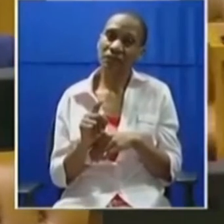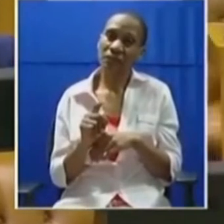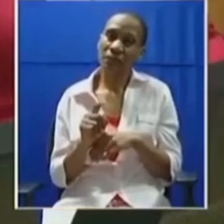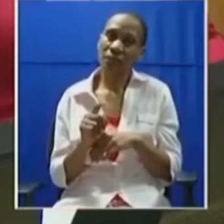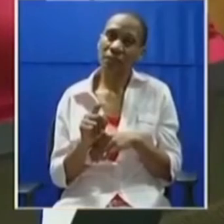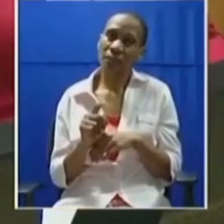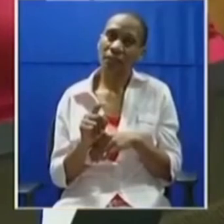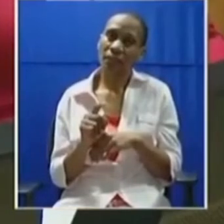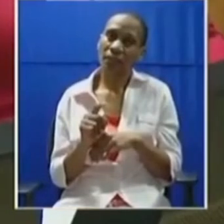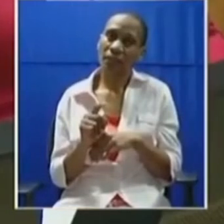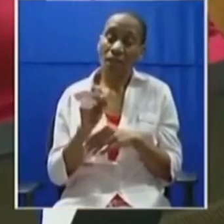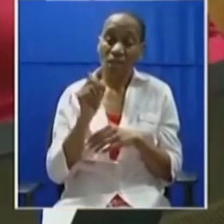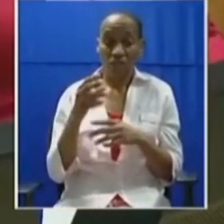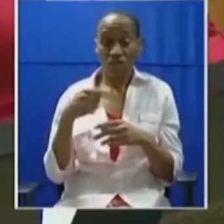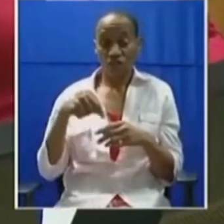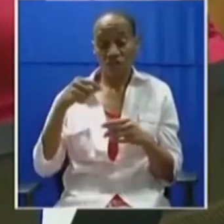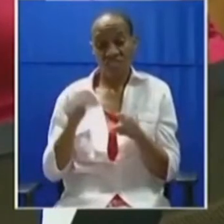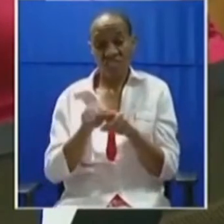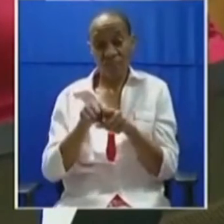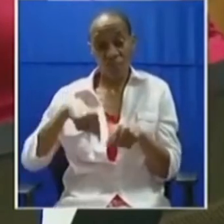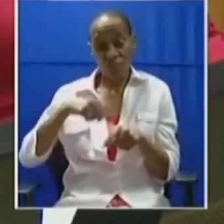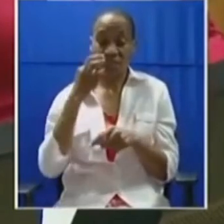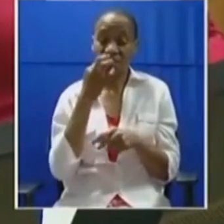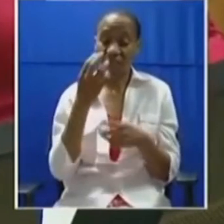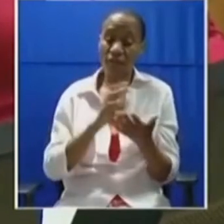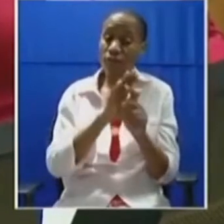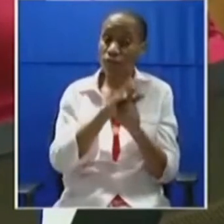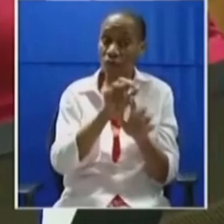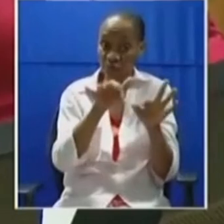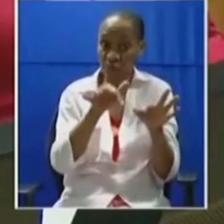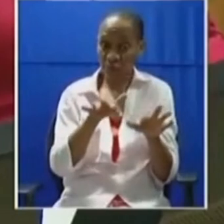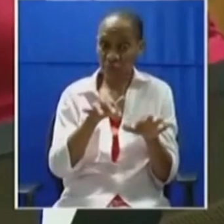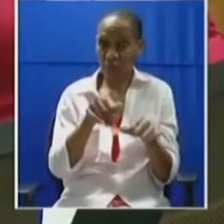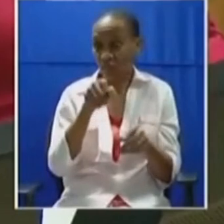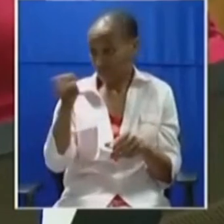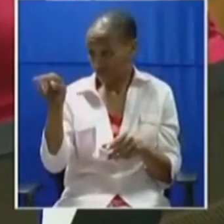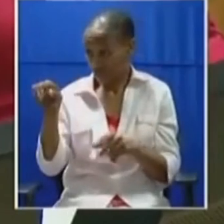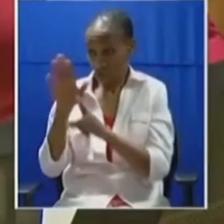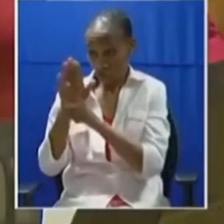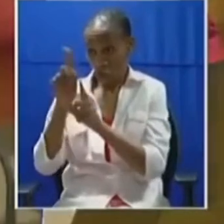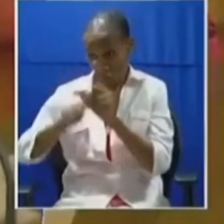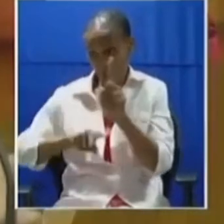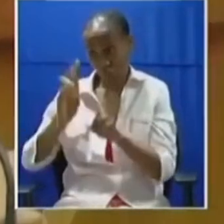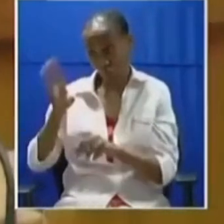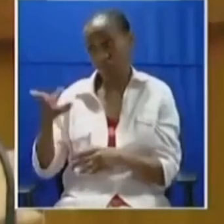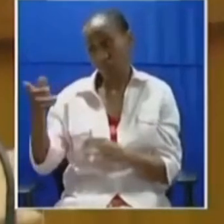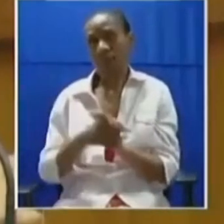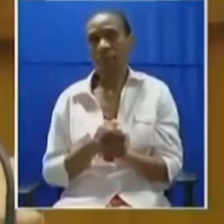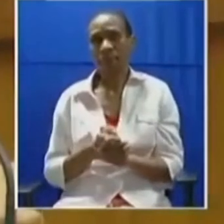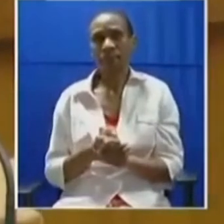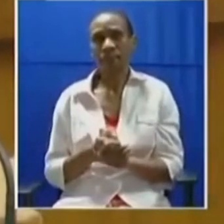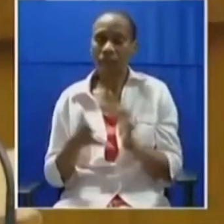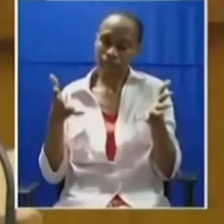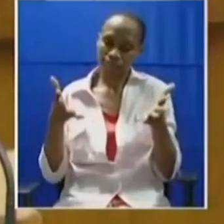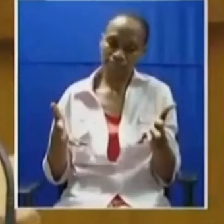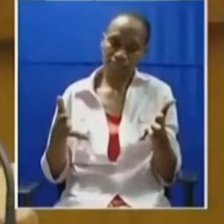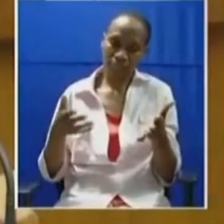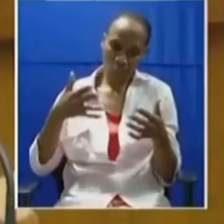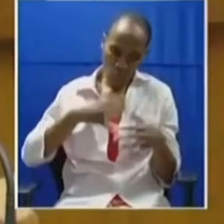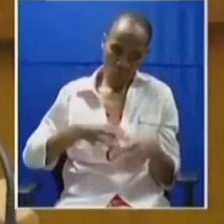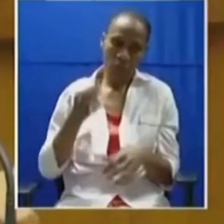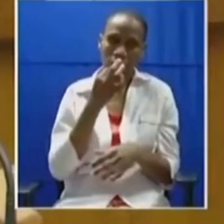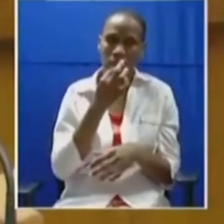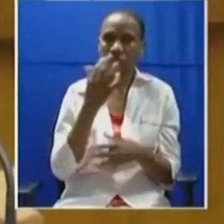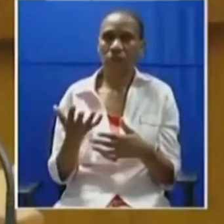outcomes of a referendum, you can be guaranteed that you will lose. So, we really want to